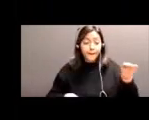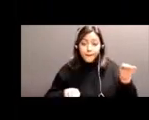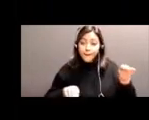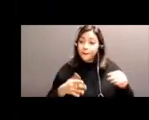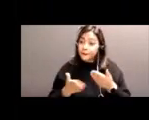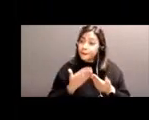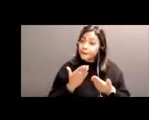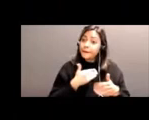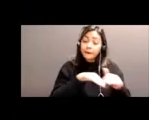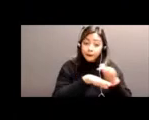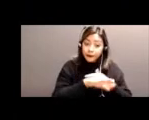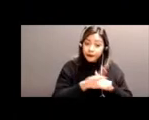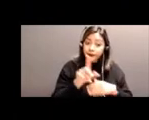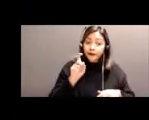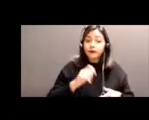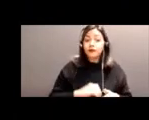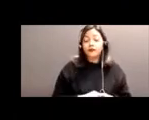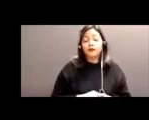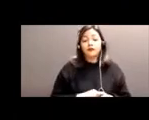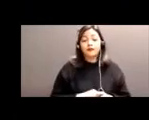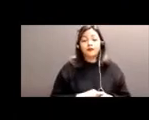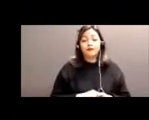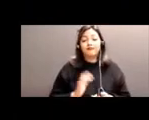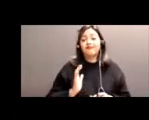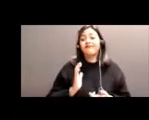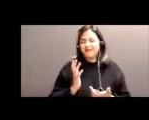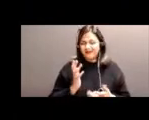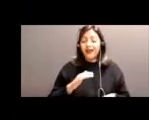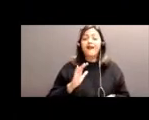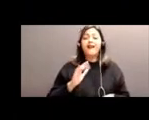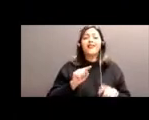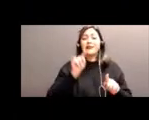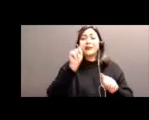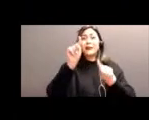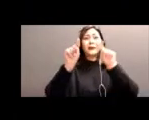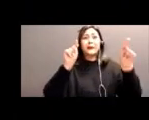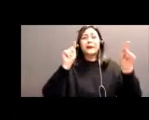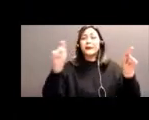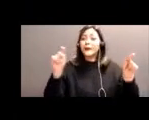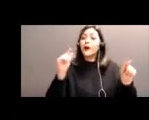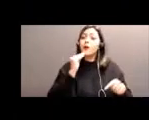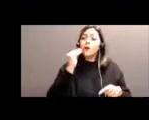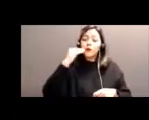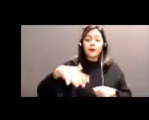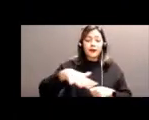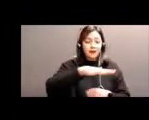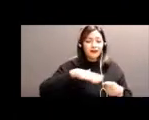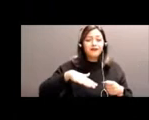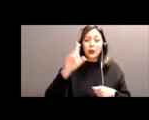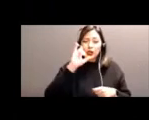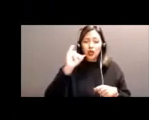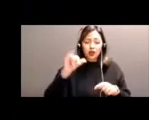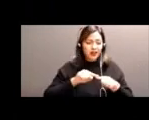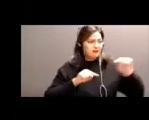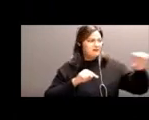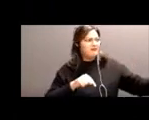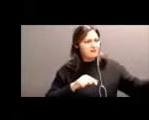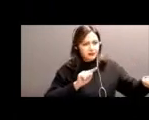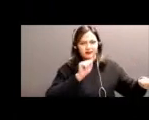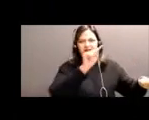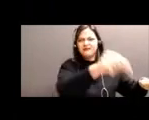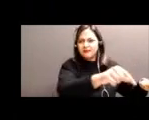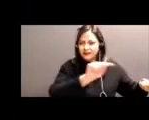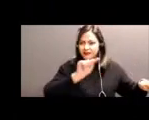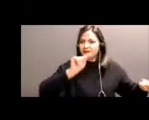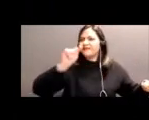are a mile apart? Even further. Now, when you're looking at building